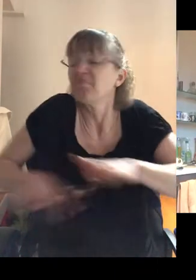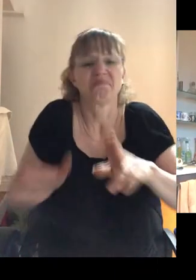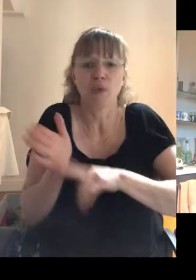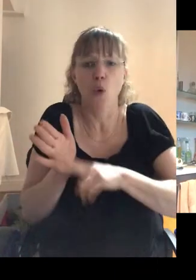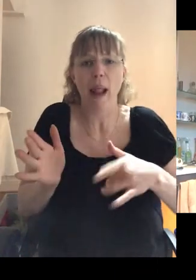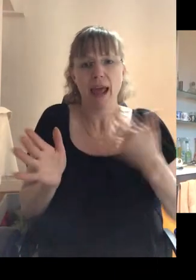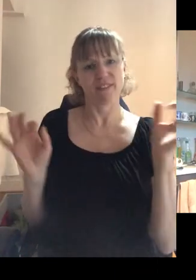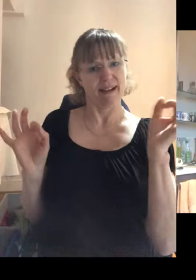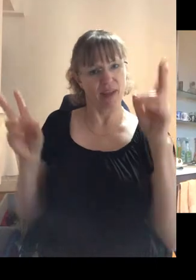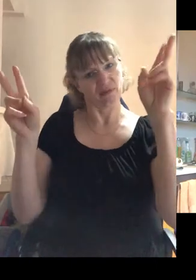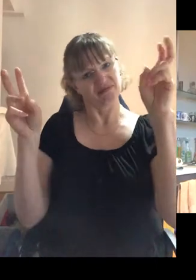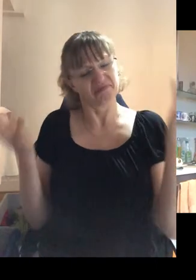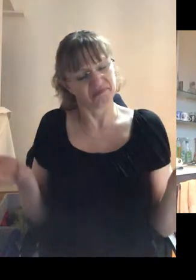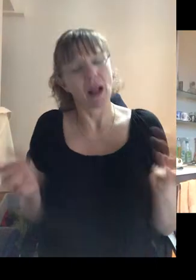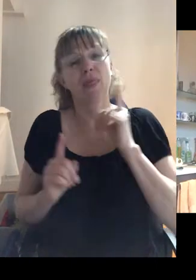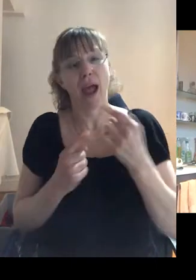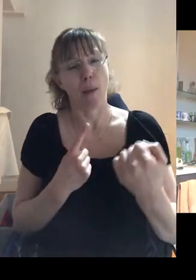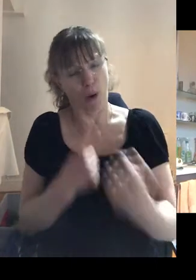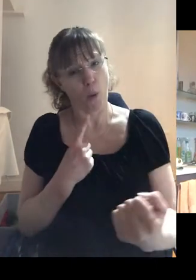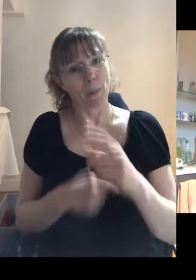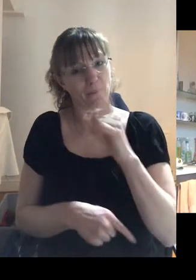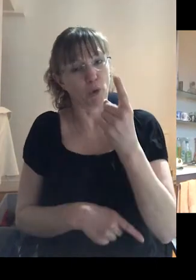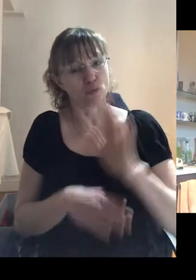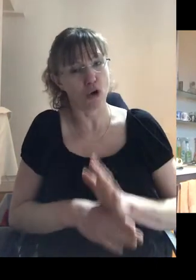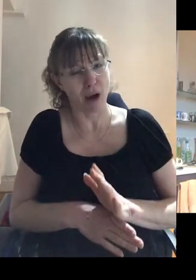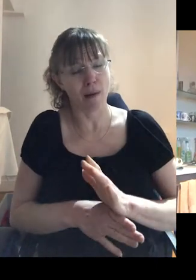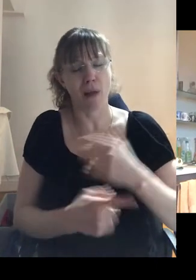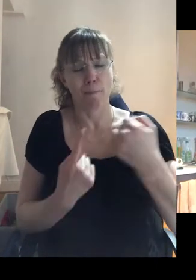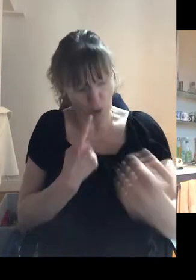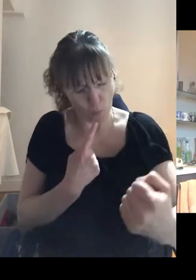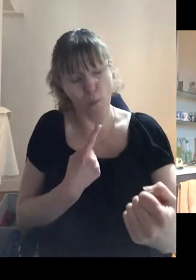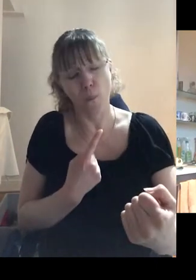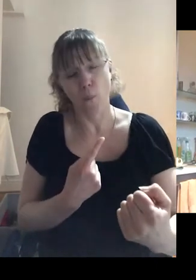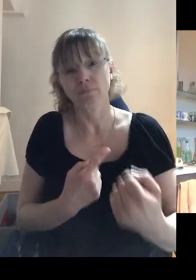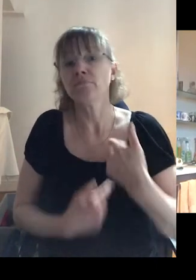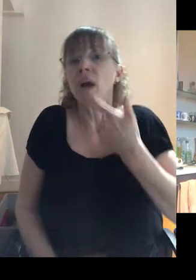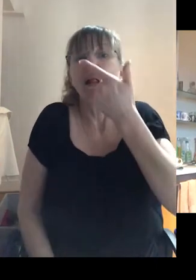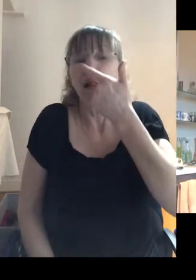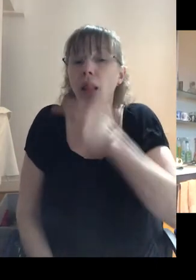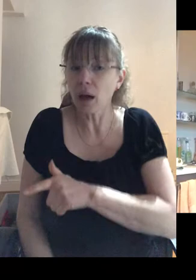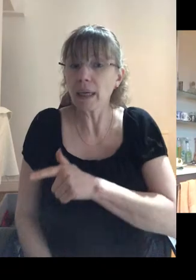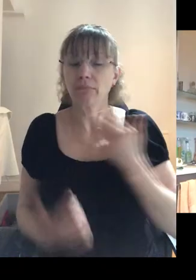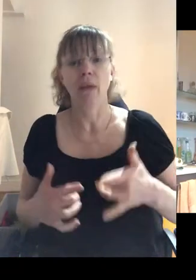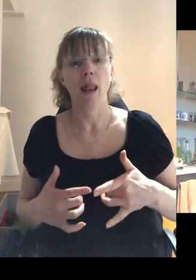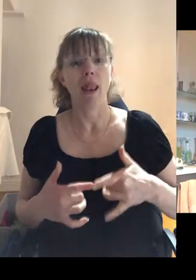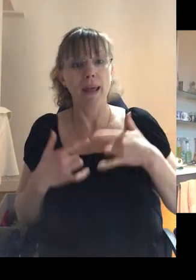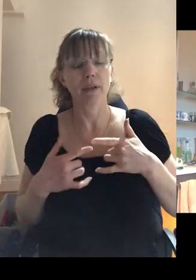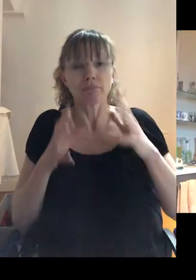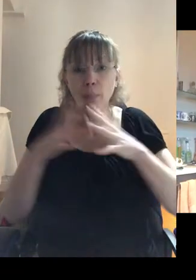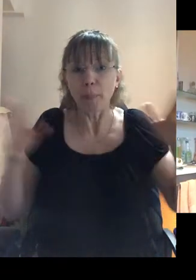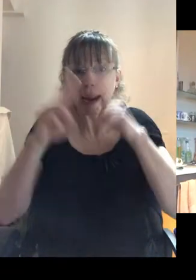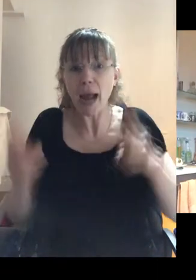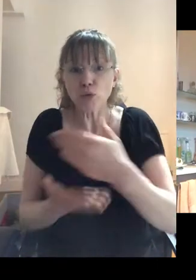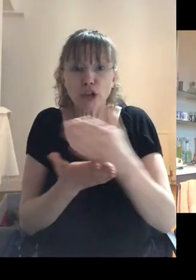it really, that really struck me hard. That first episode, um, I was lucky. I, you know, I was living in a, in a big